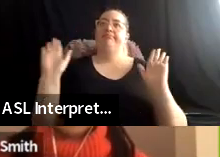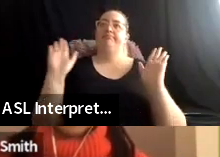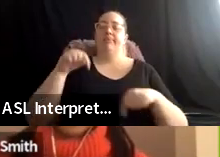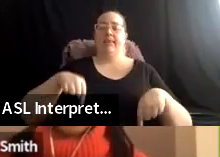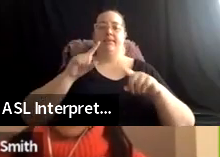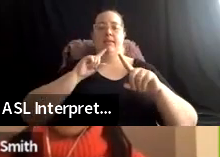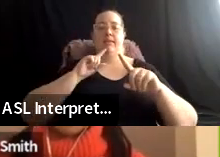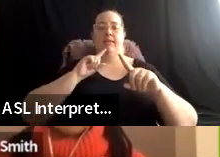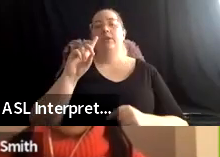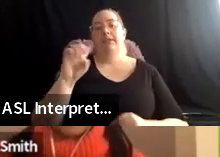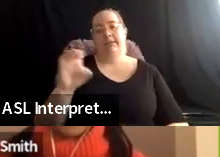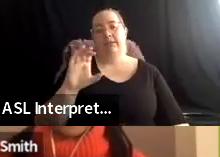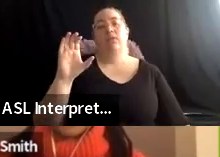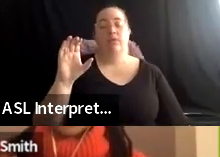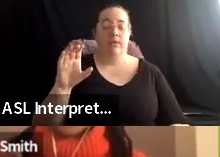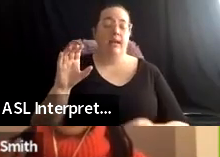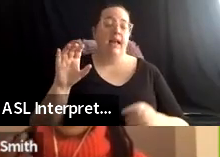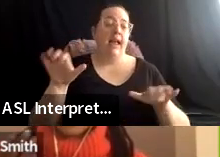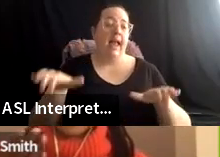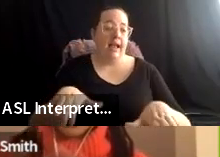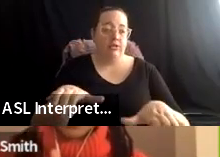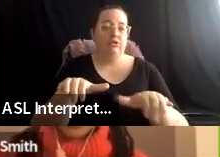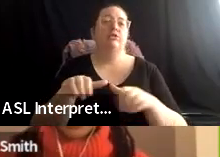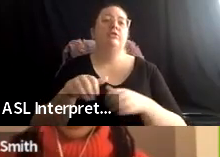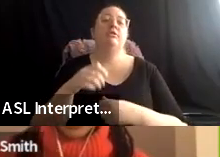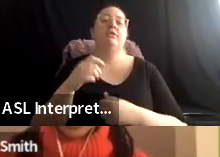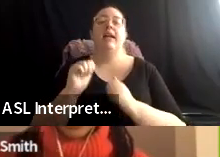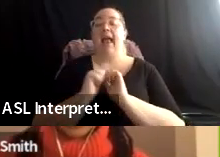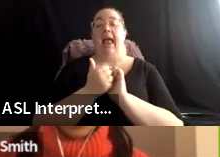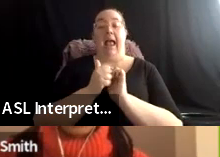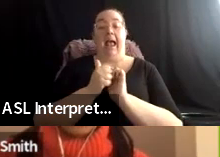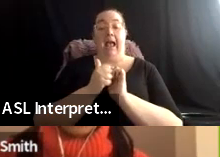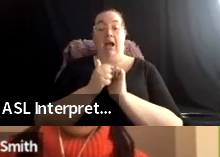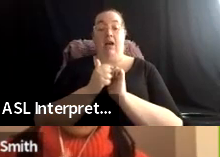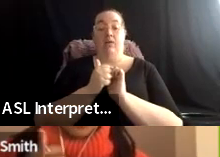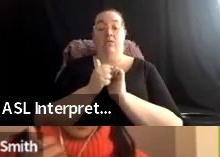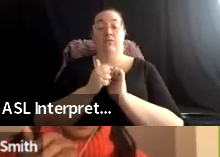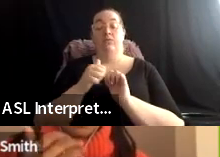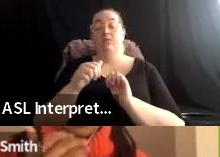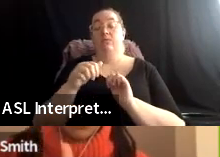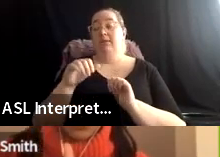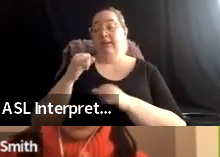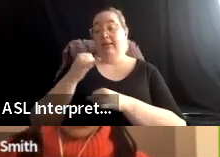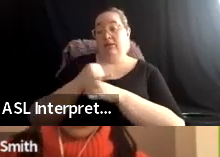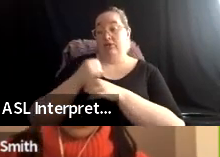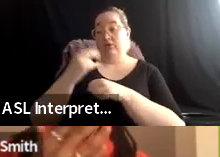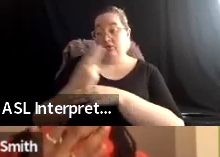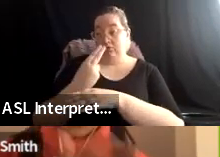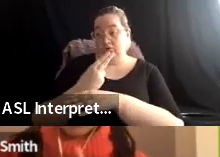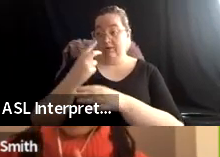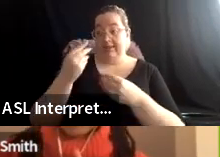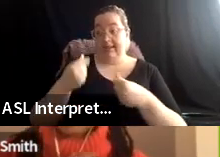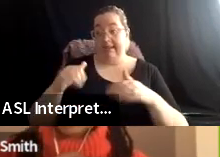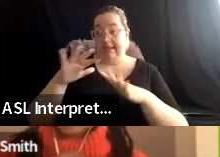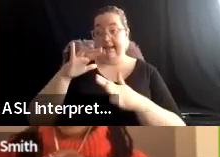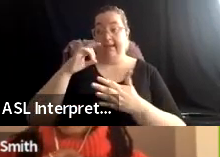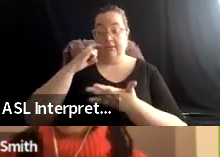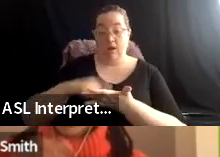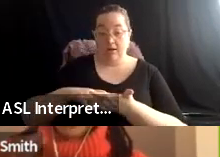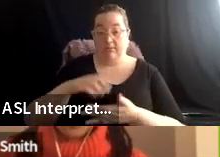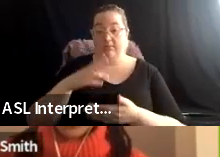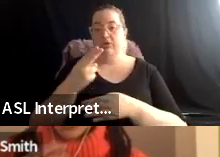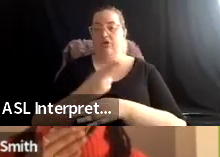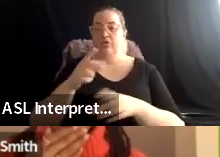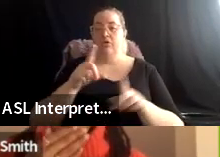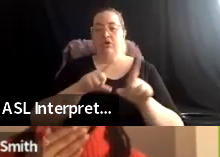actions. Um, how can institutions use land acknowledgements, uh, use this survey as a prompt,